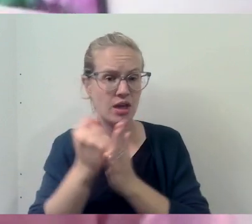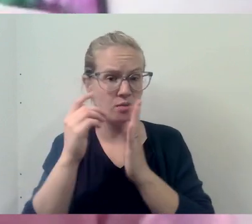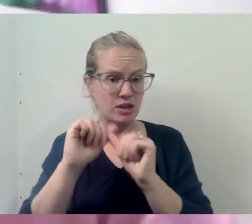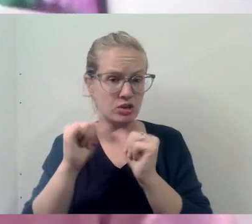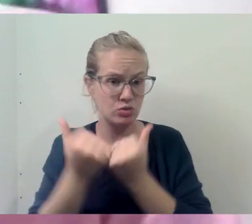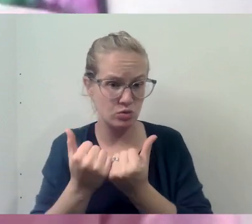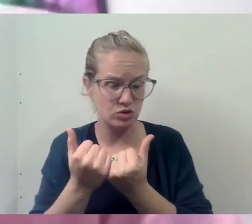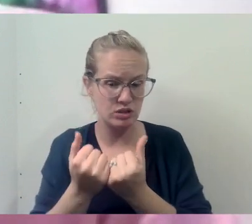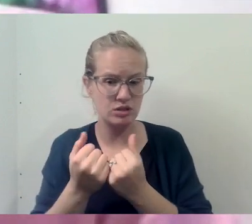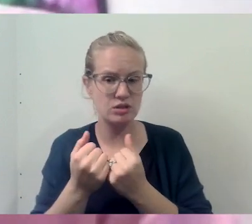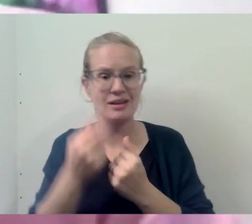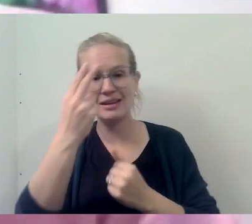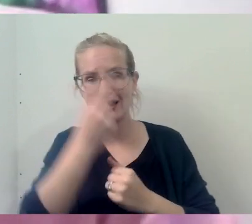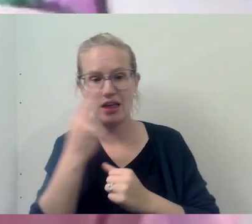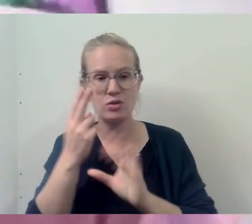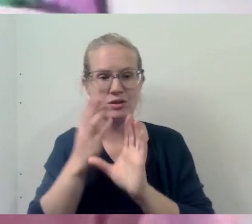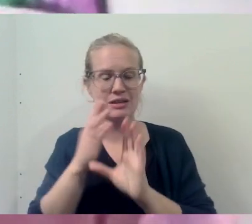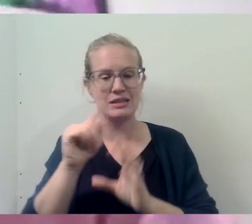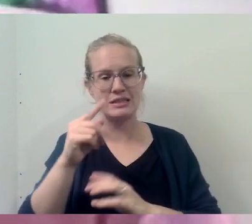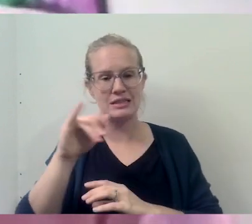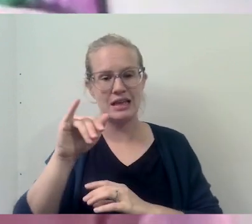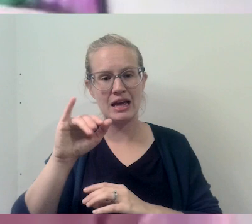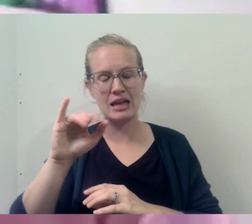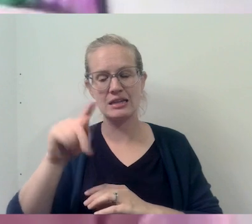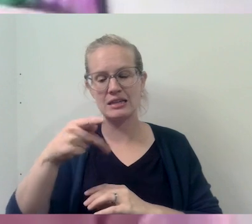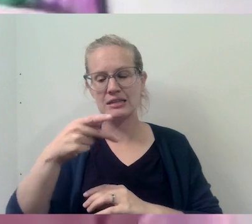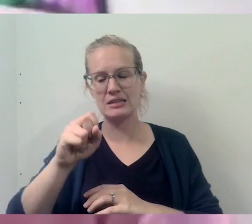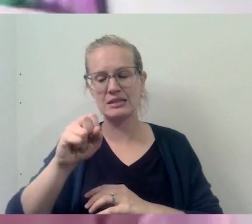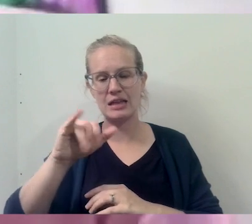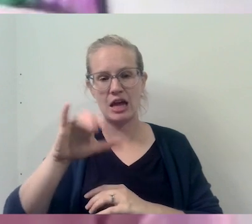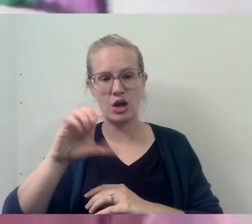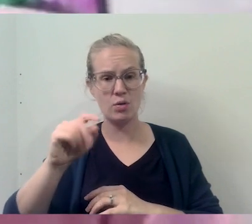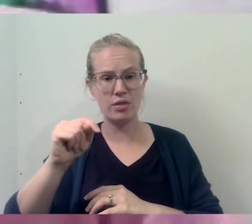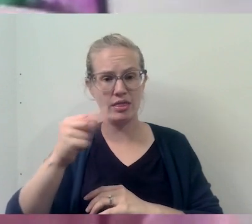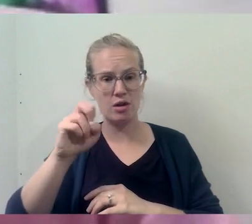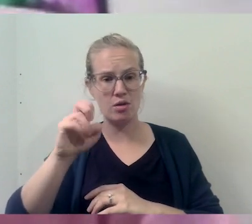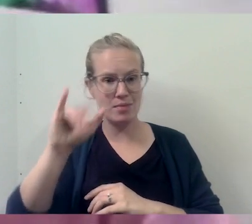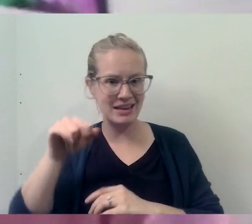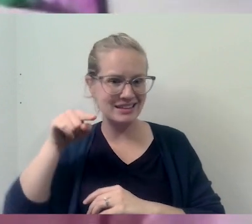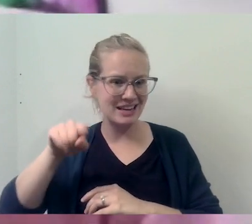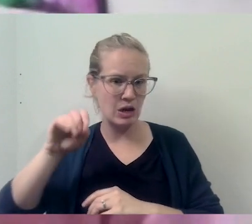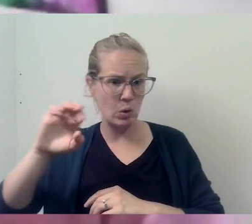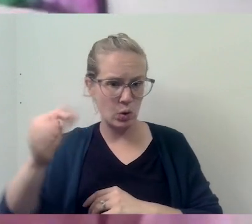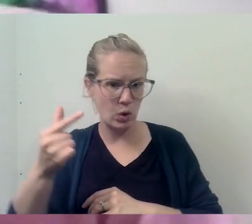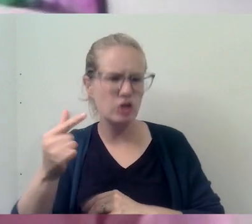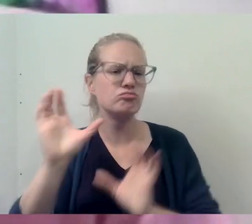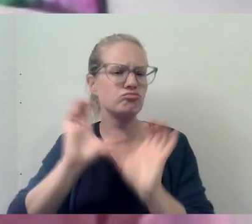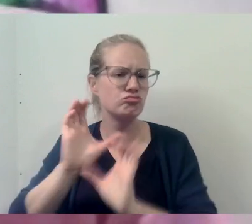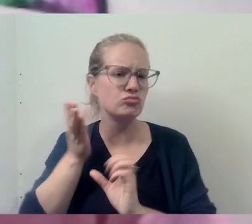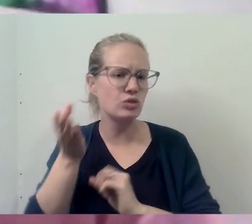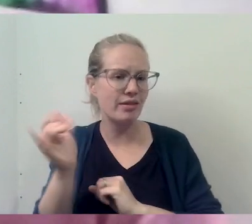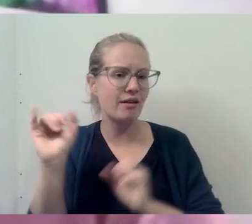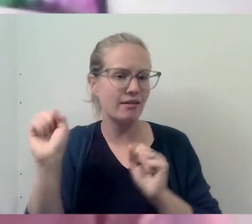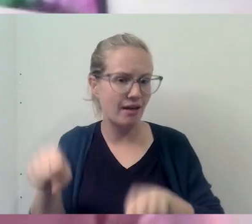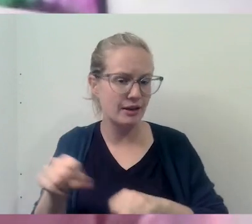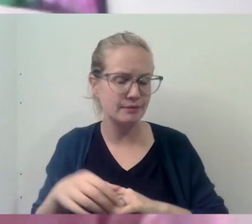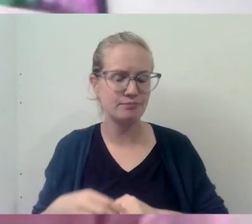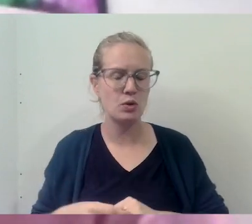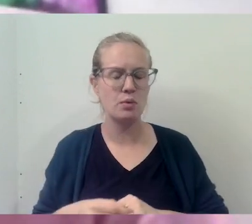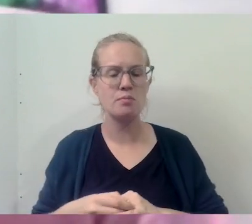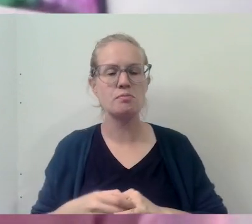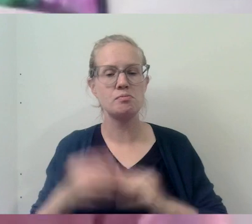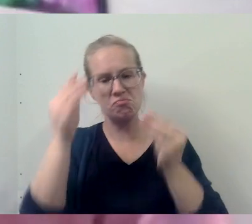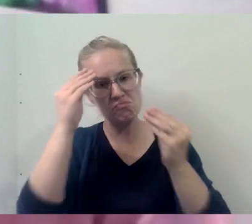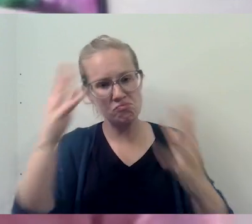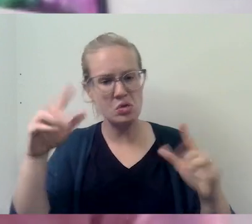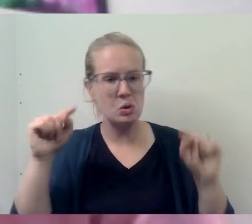So if you go to catholicpsychotherapy.org, there's a directory, uh, and you can search there as well. So I wanted to highlight